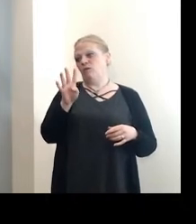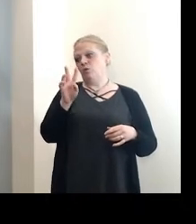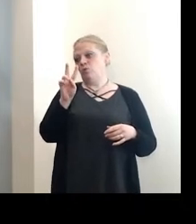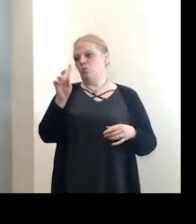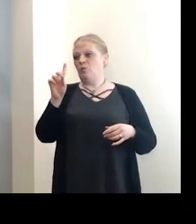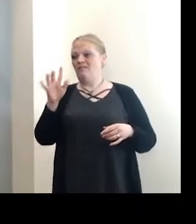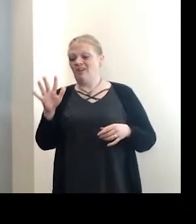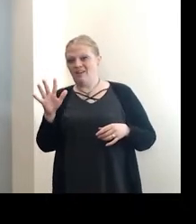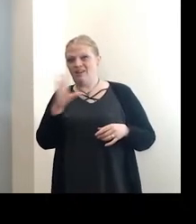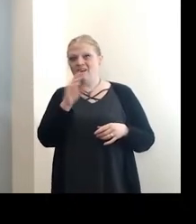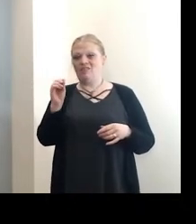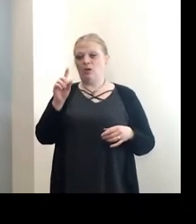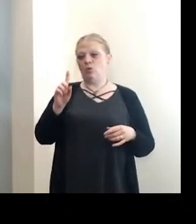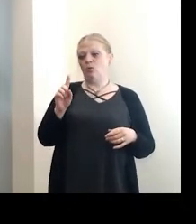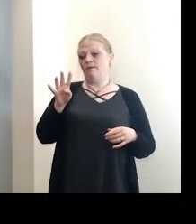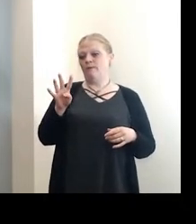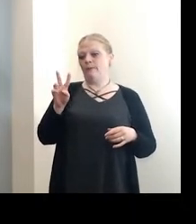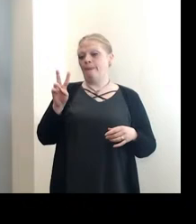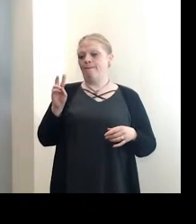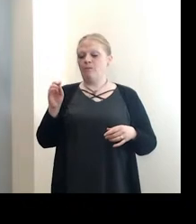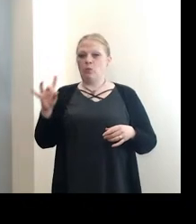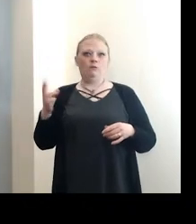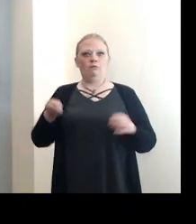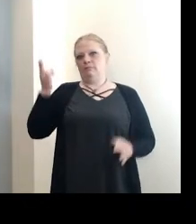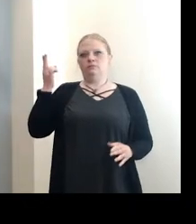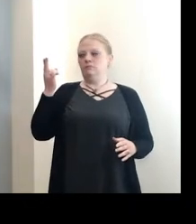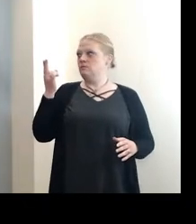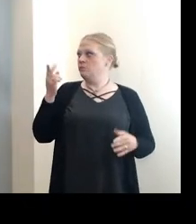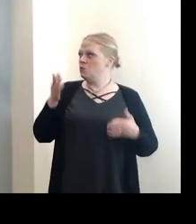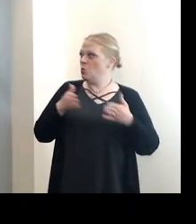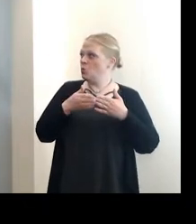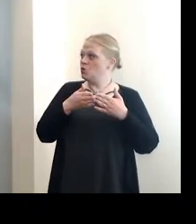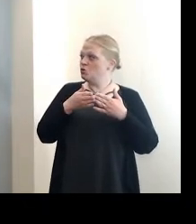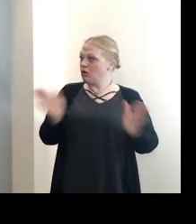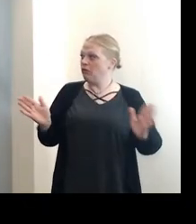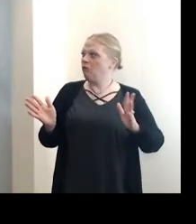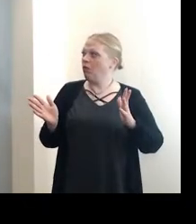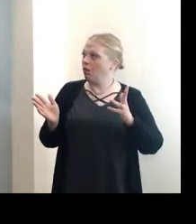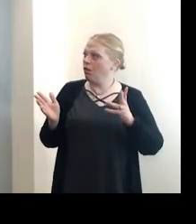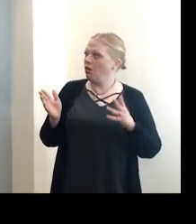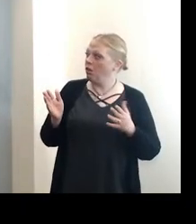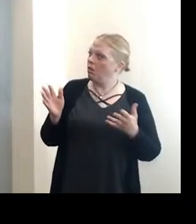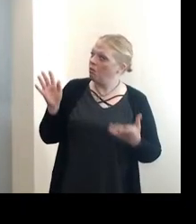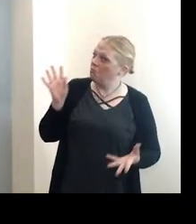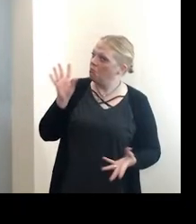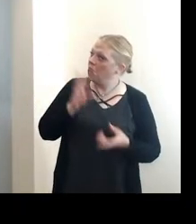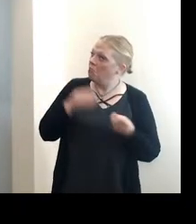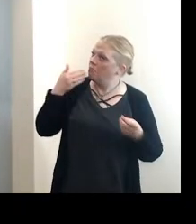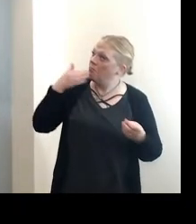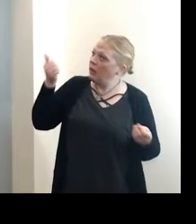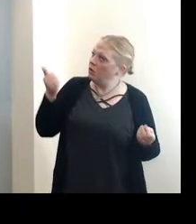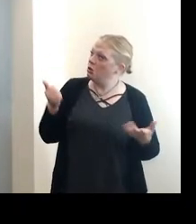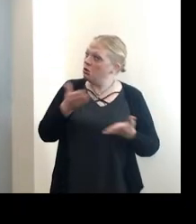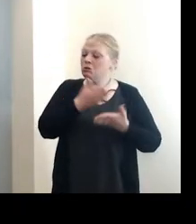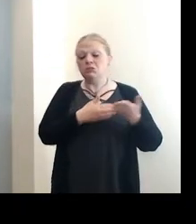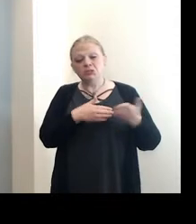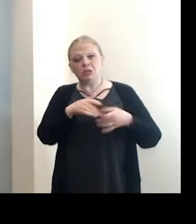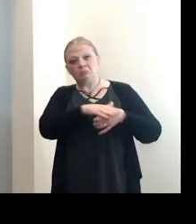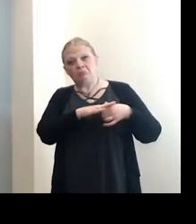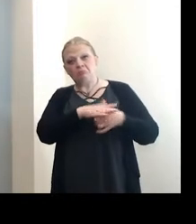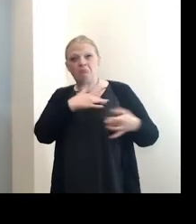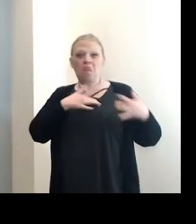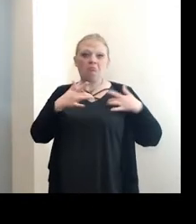as other part of Buffalo Eastside, 14208. So in general, the county seems to be doing much better. We have some areas of concern still,